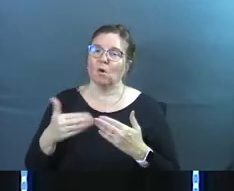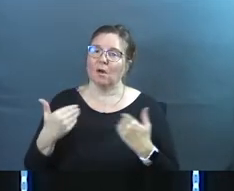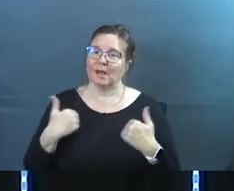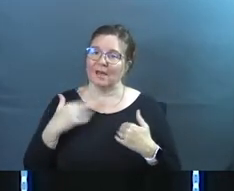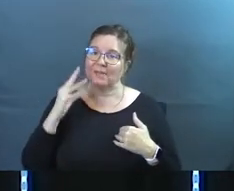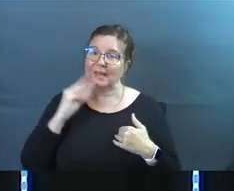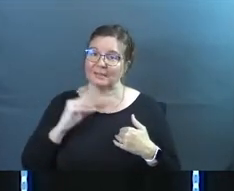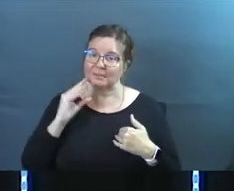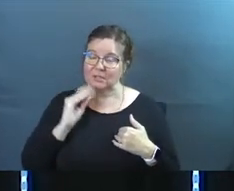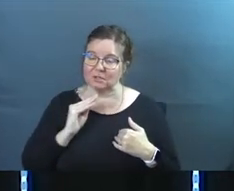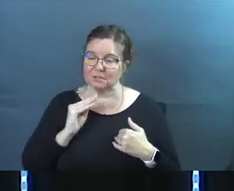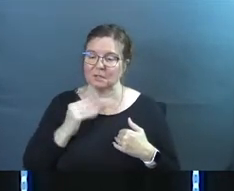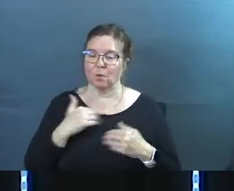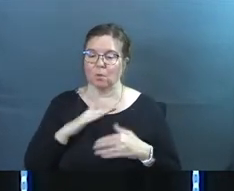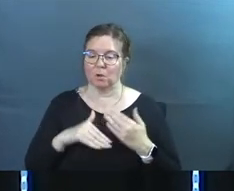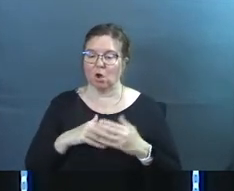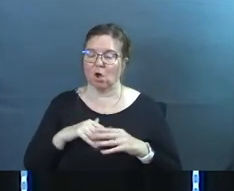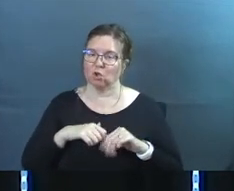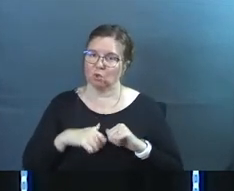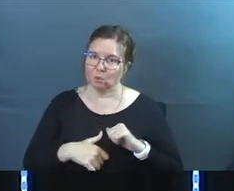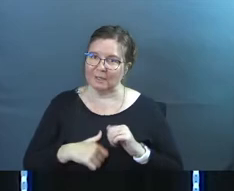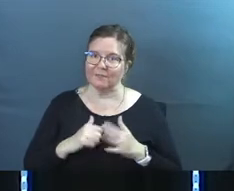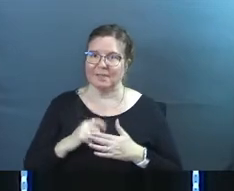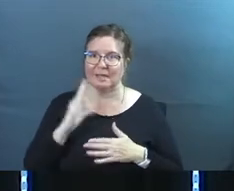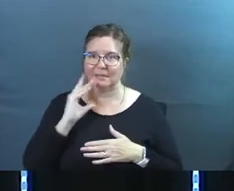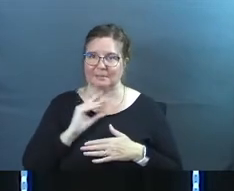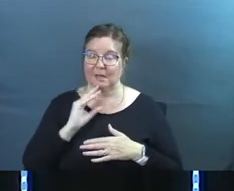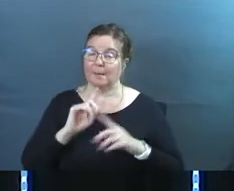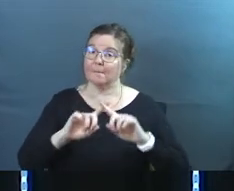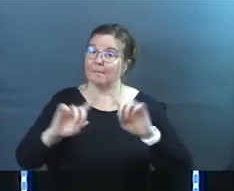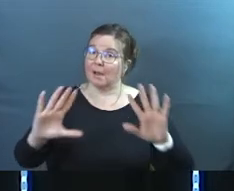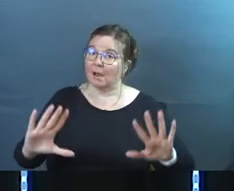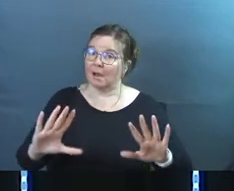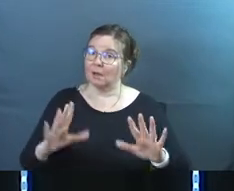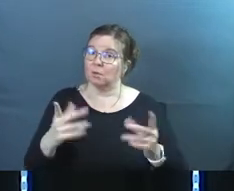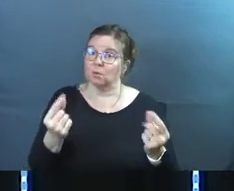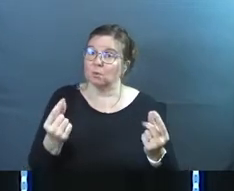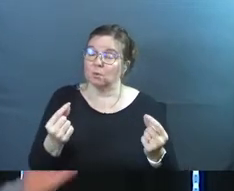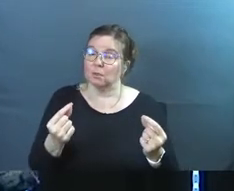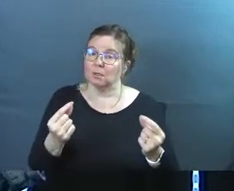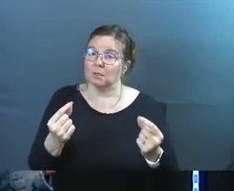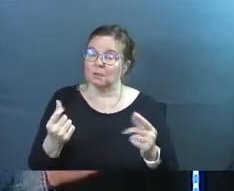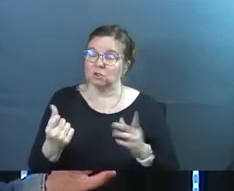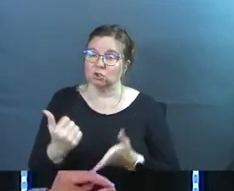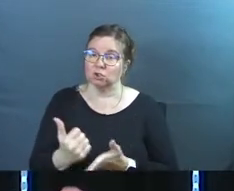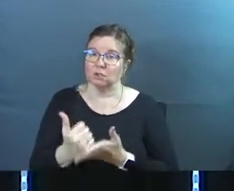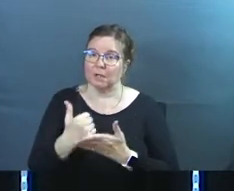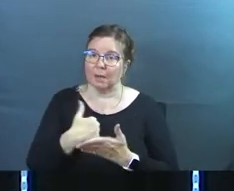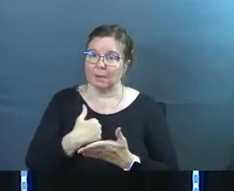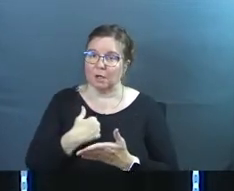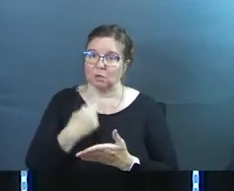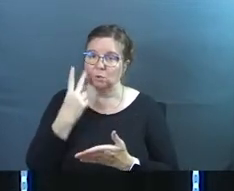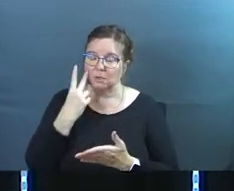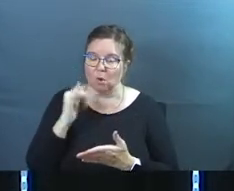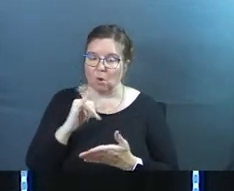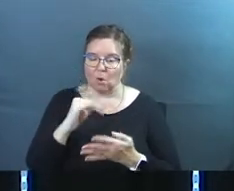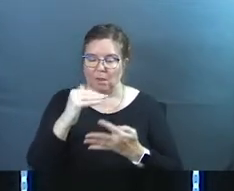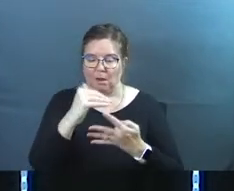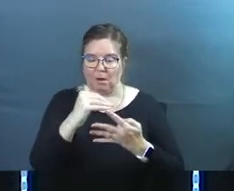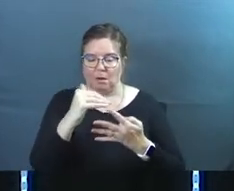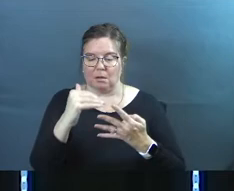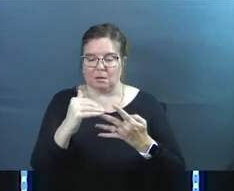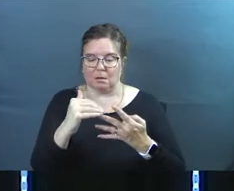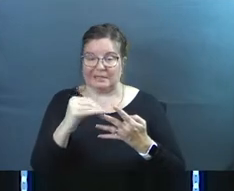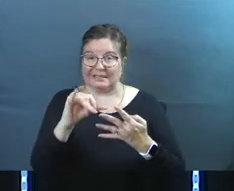all had that experience and we all grieve that experience but what it should wake us up to is that we need to be moving down through that